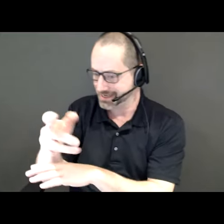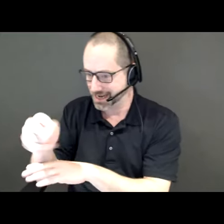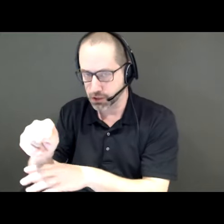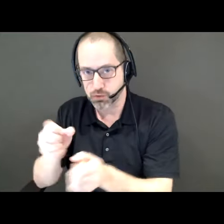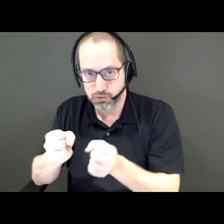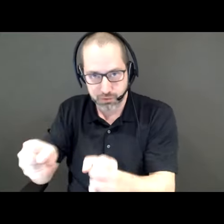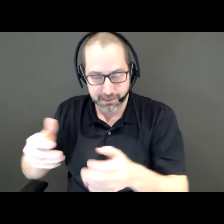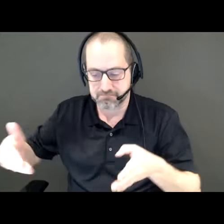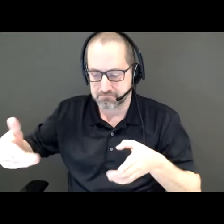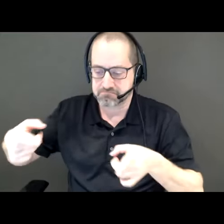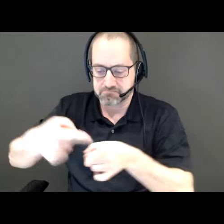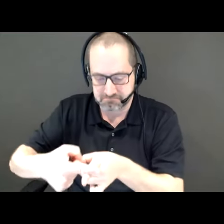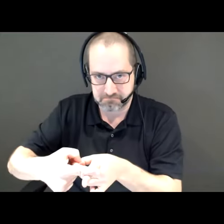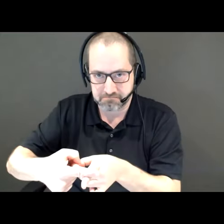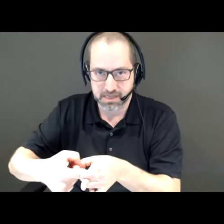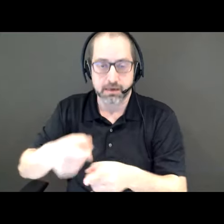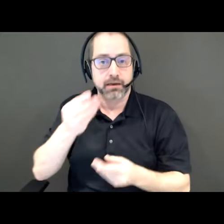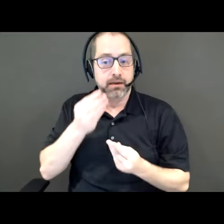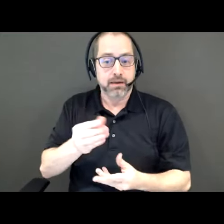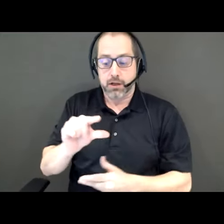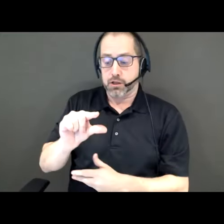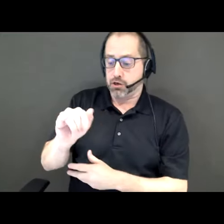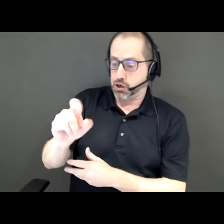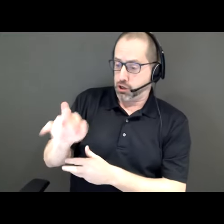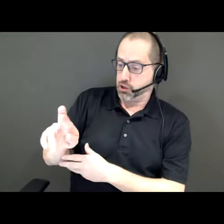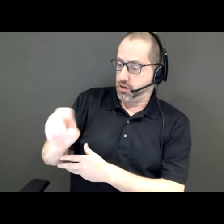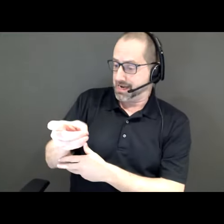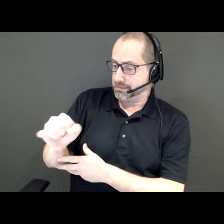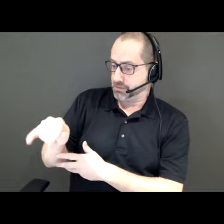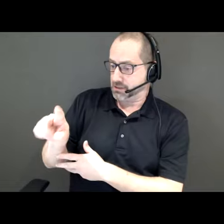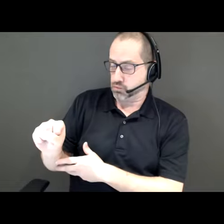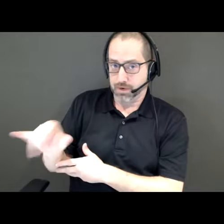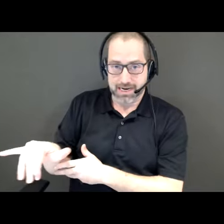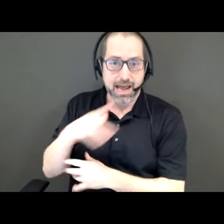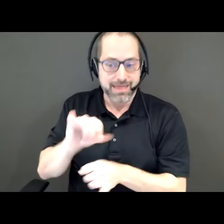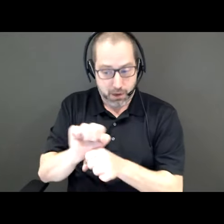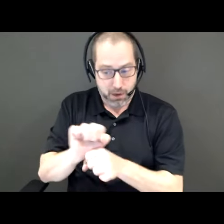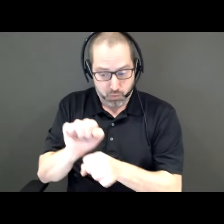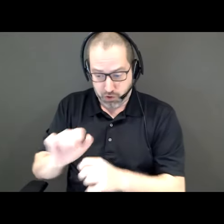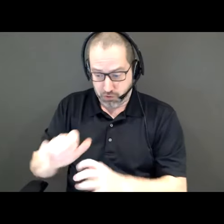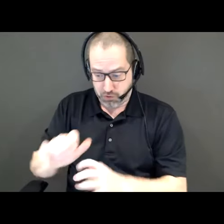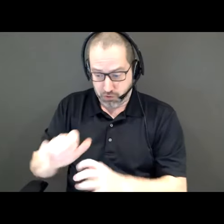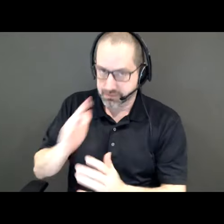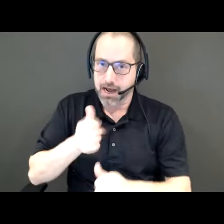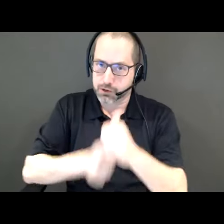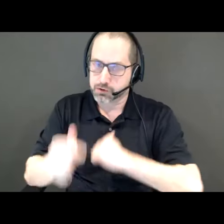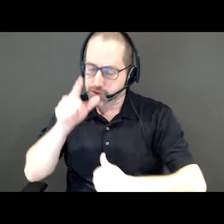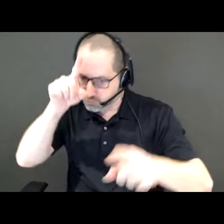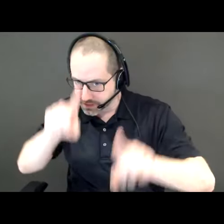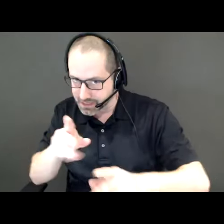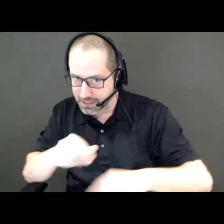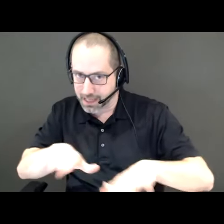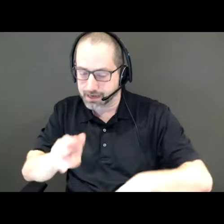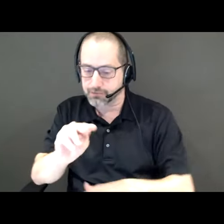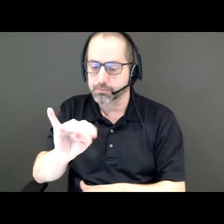begin, I want to acknowledge that the Gardner Expressway and the Bentway's work takes place on the treaty lands of the Mississauga of the Credit and the traditional